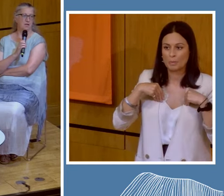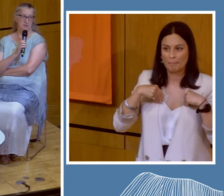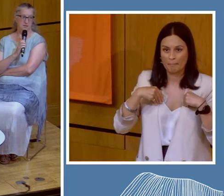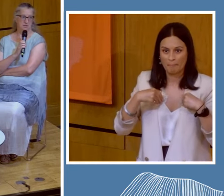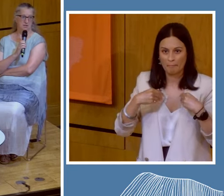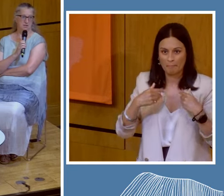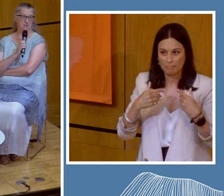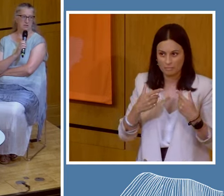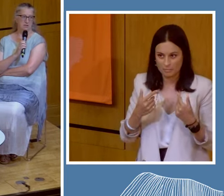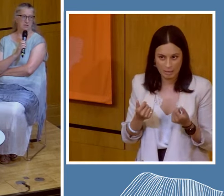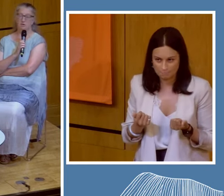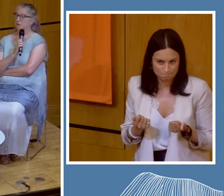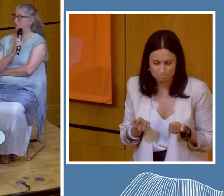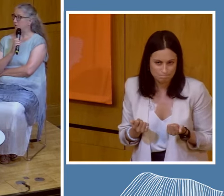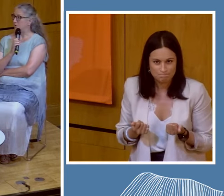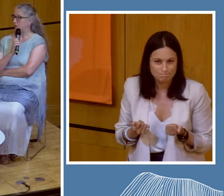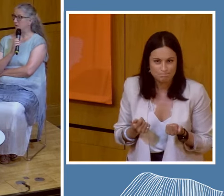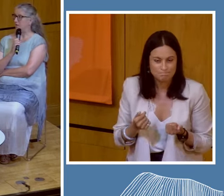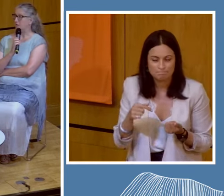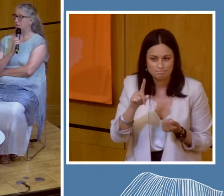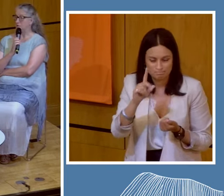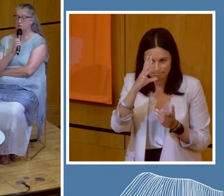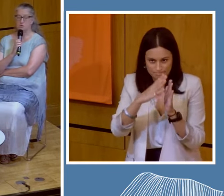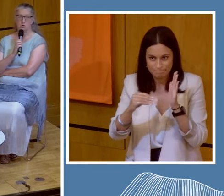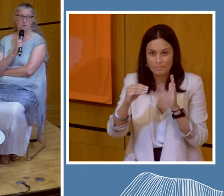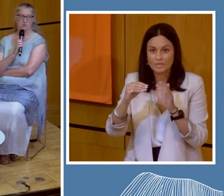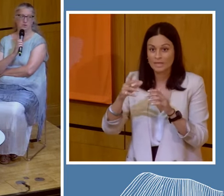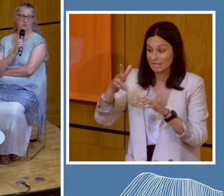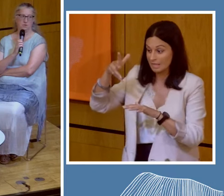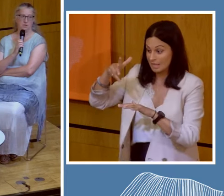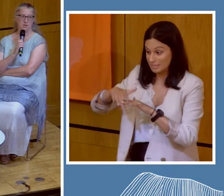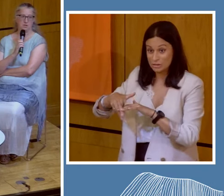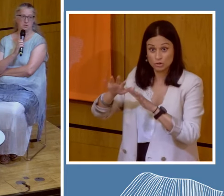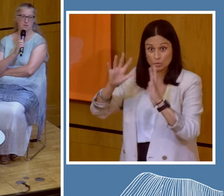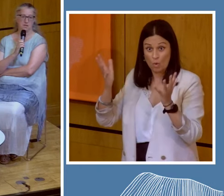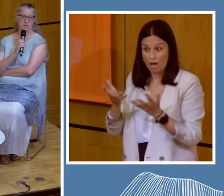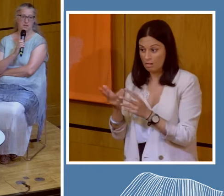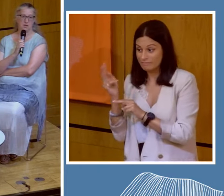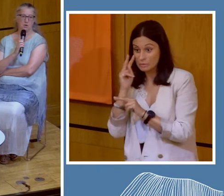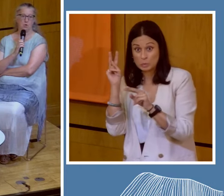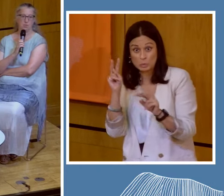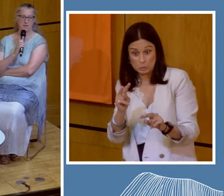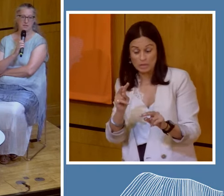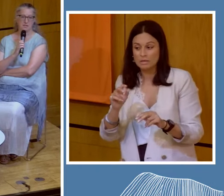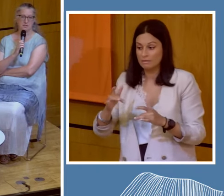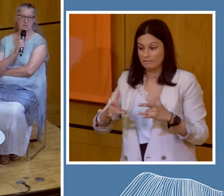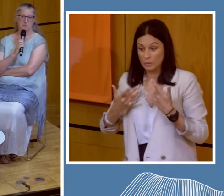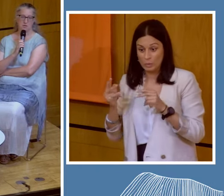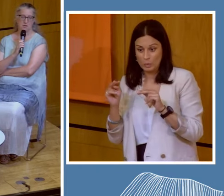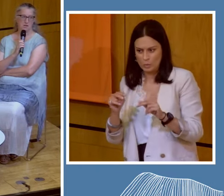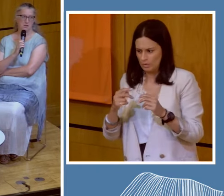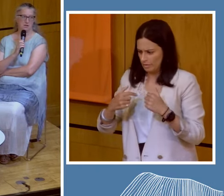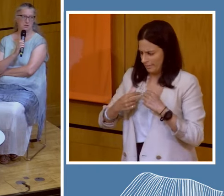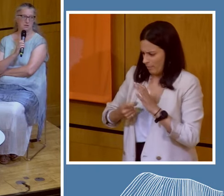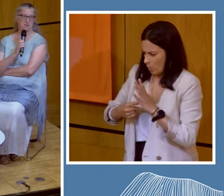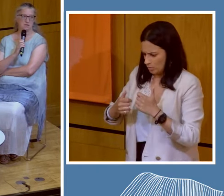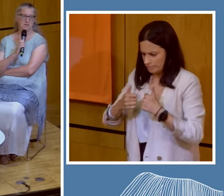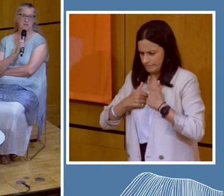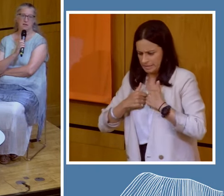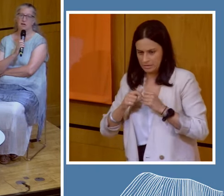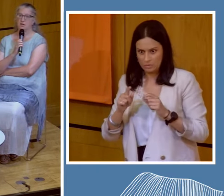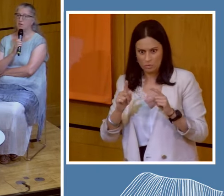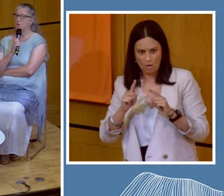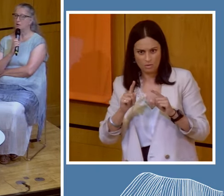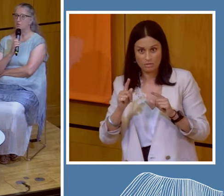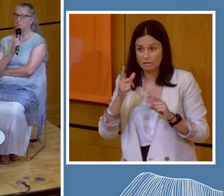It isn't. If you take the indigenous worldview and you say, what matters to me? Is